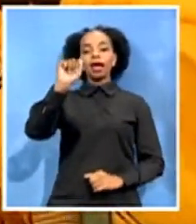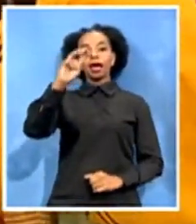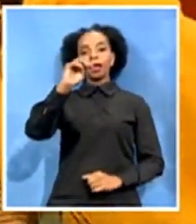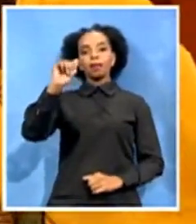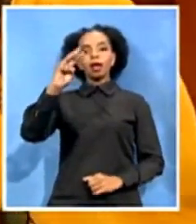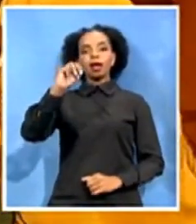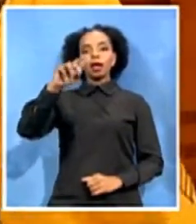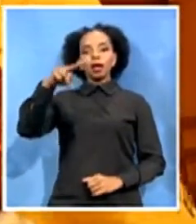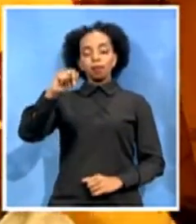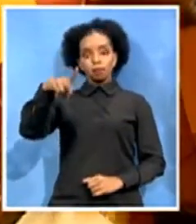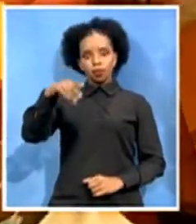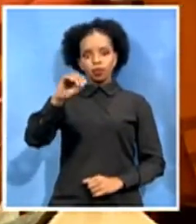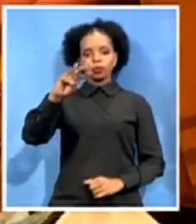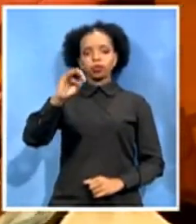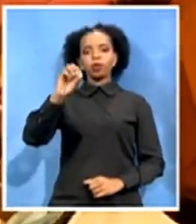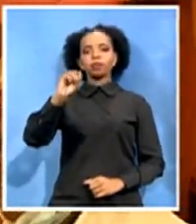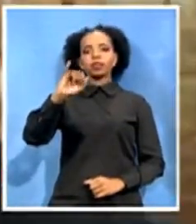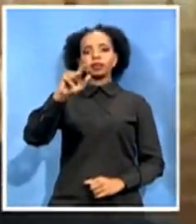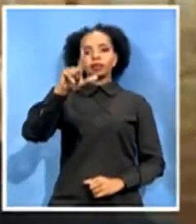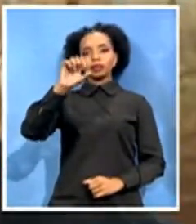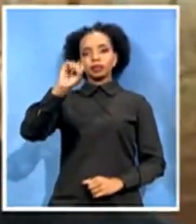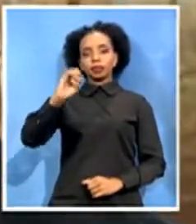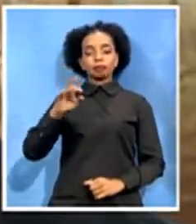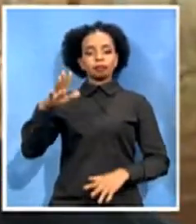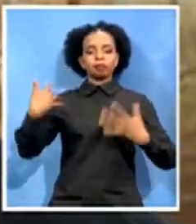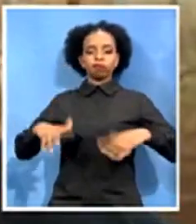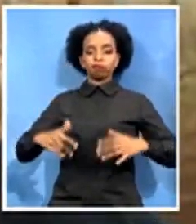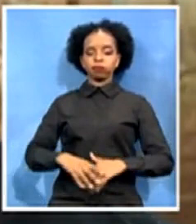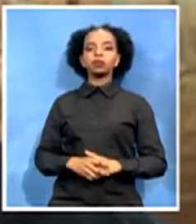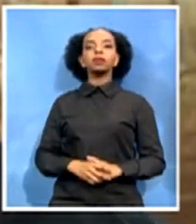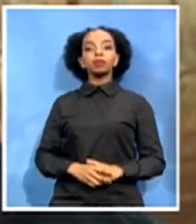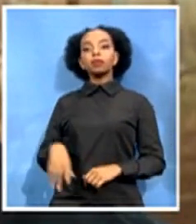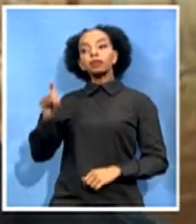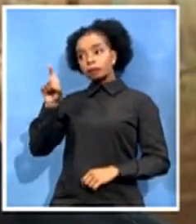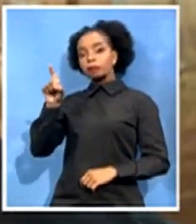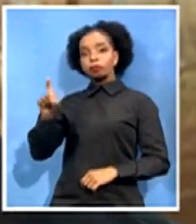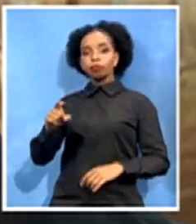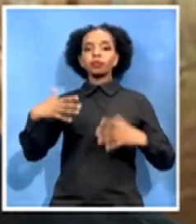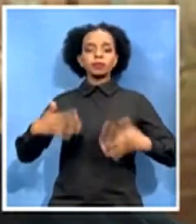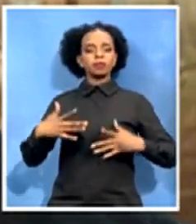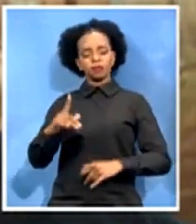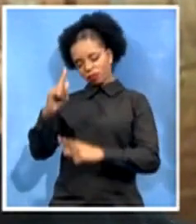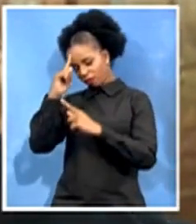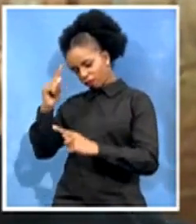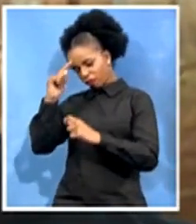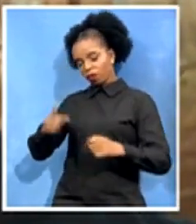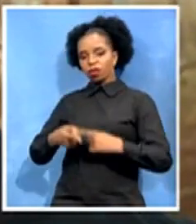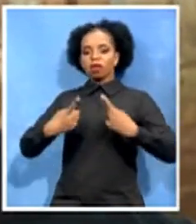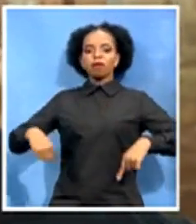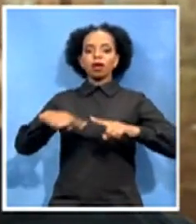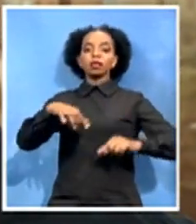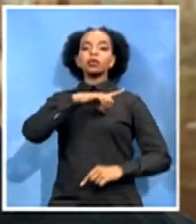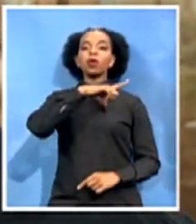honor as well to us as Amampondomise because King Mflonto is one of the statesmen,